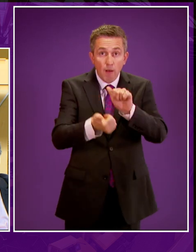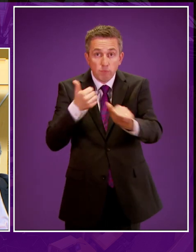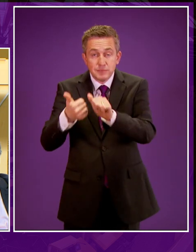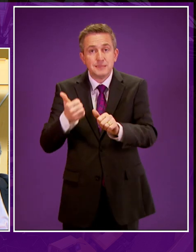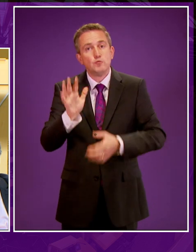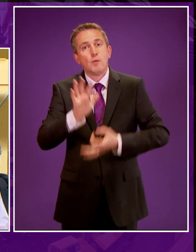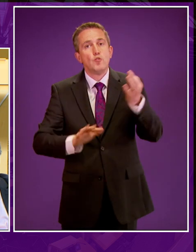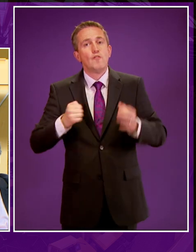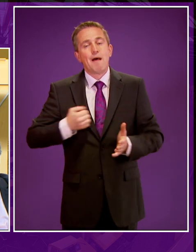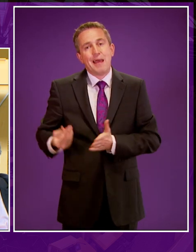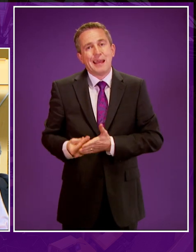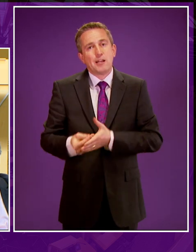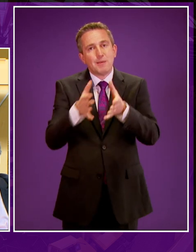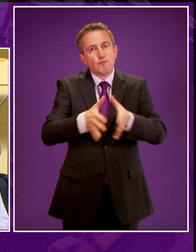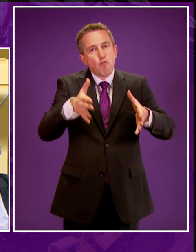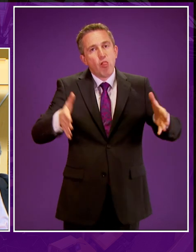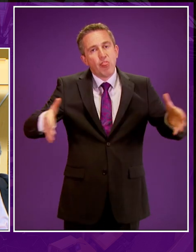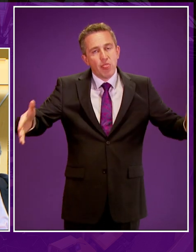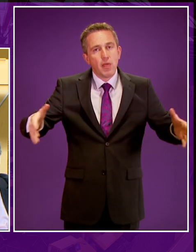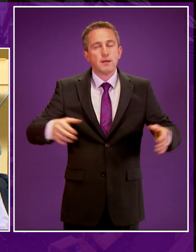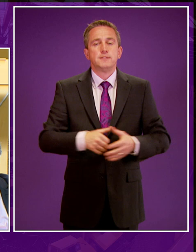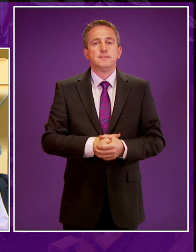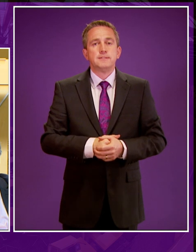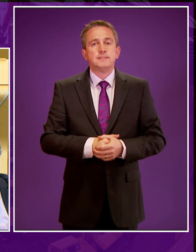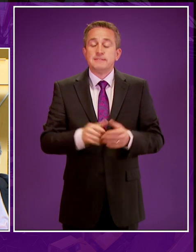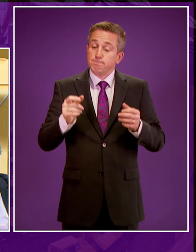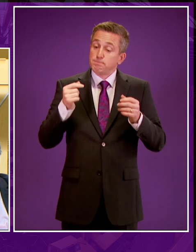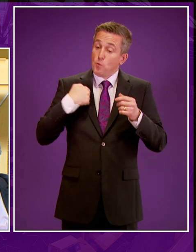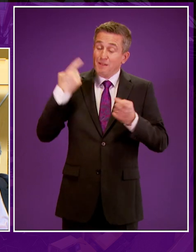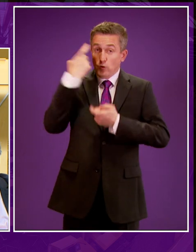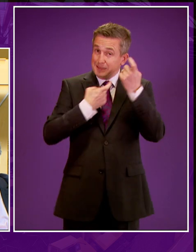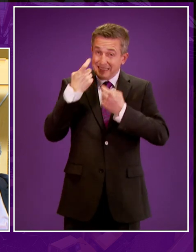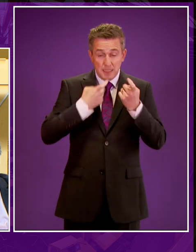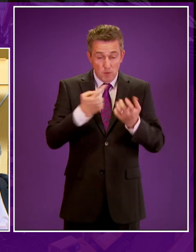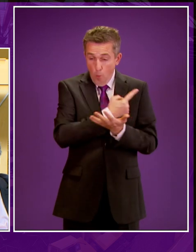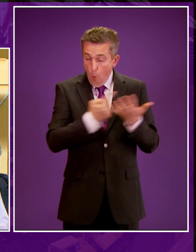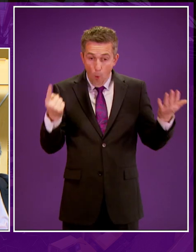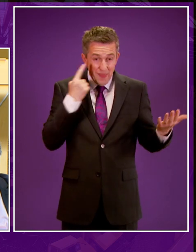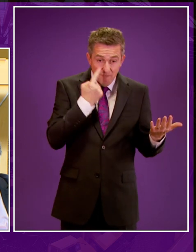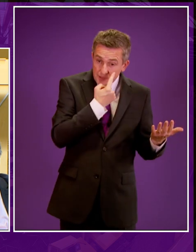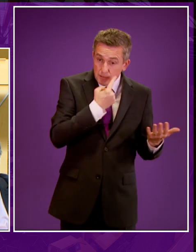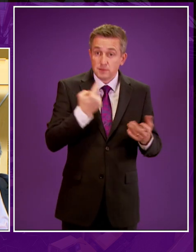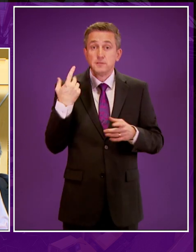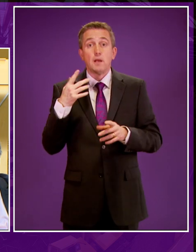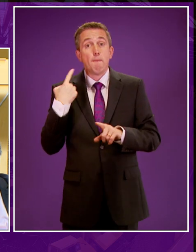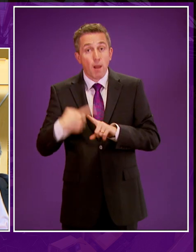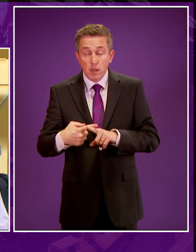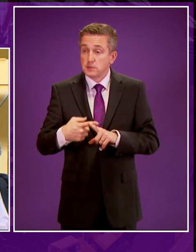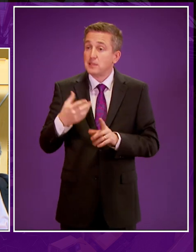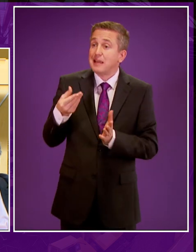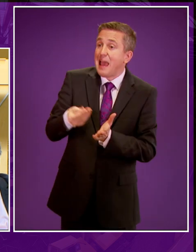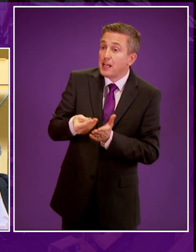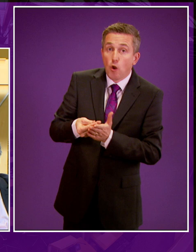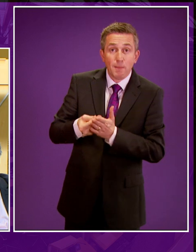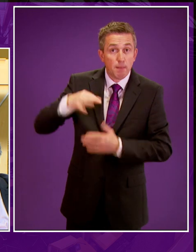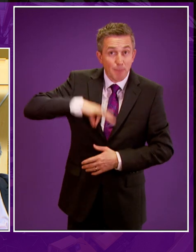economic growth. We closely considered all the evidence, including the potential economic impact from an unconventional oil and gas industry.